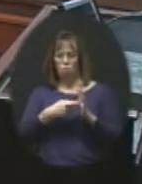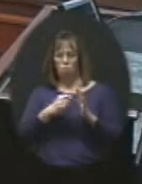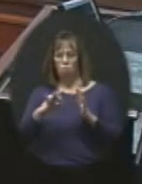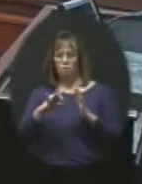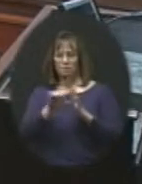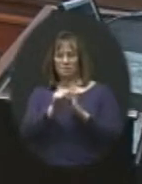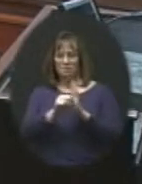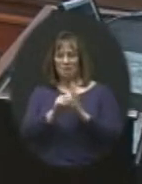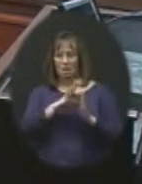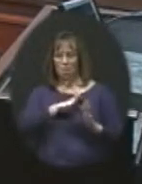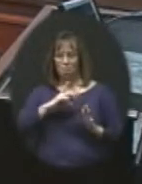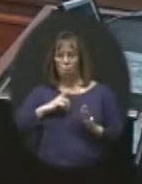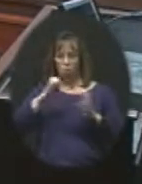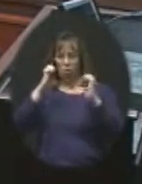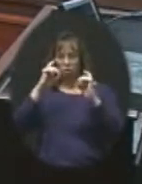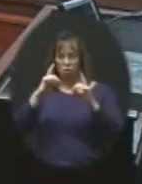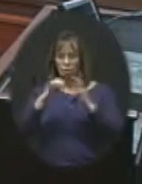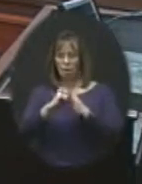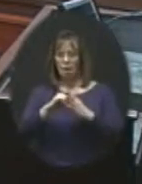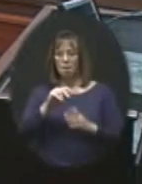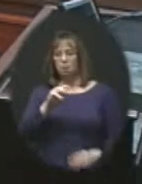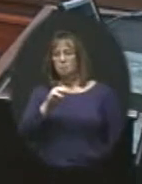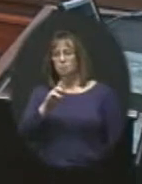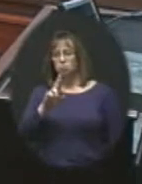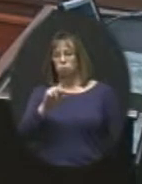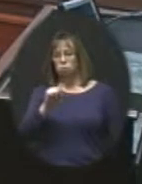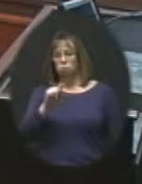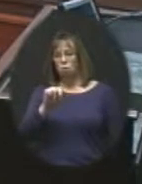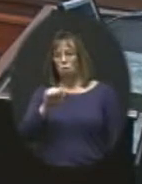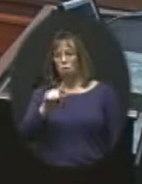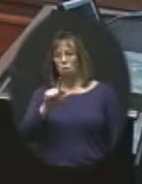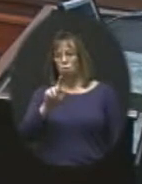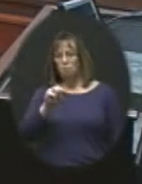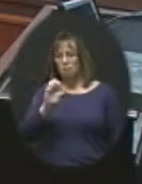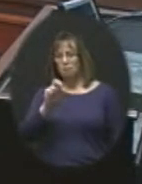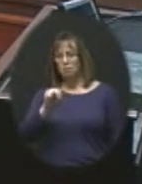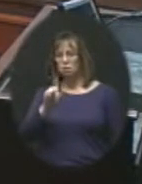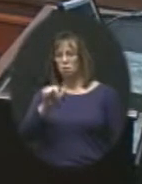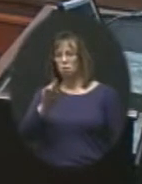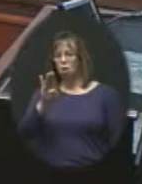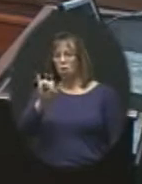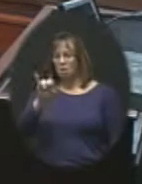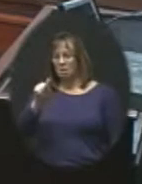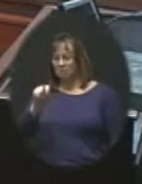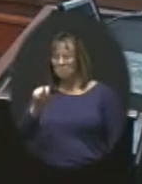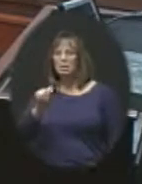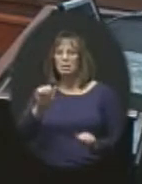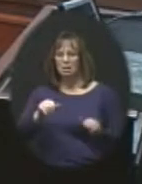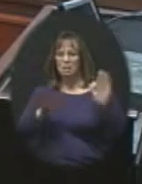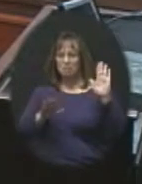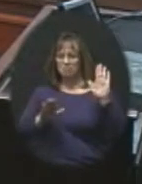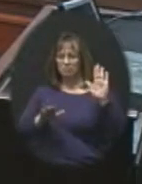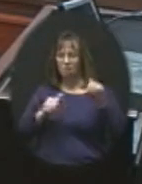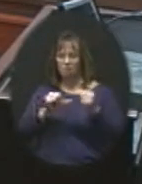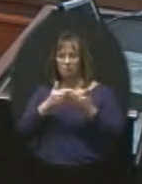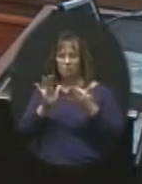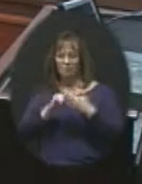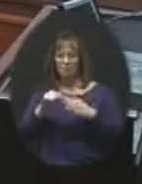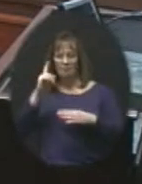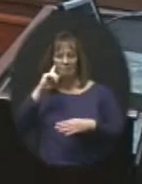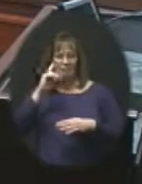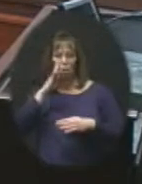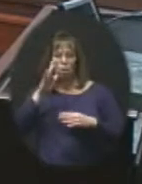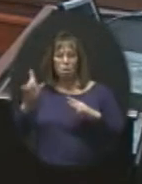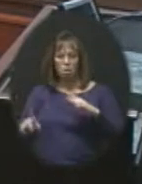State Board of Education so that Mr. Tallman, who's the lobbyist, could potentially testify in anything that they anticipate will come up